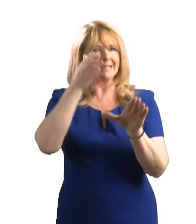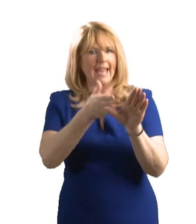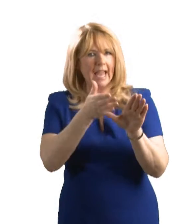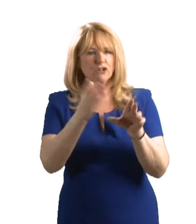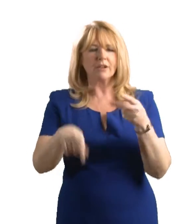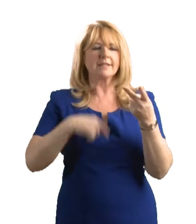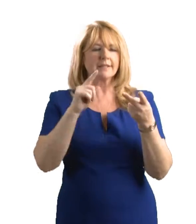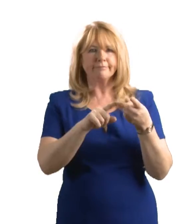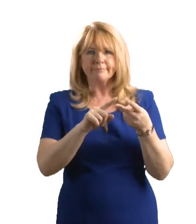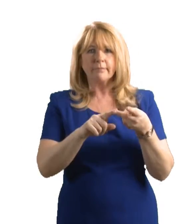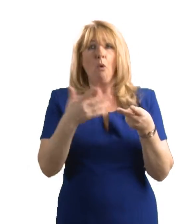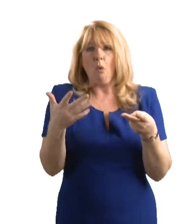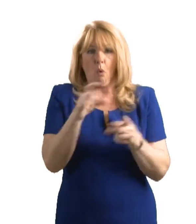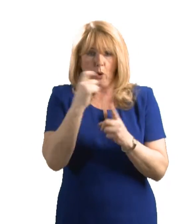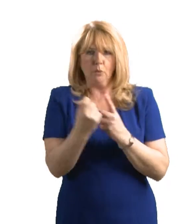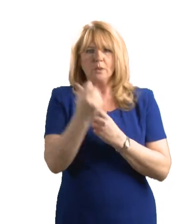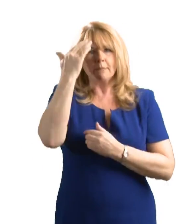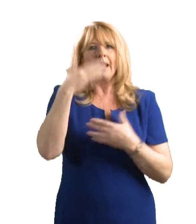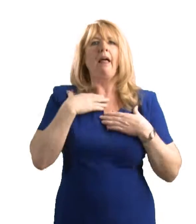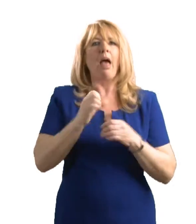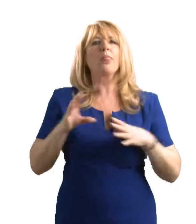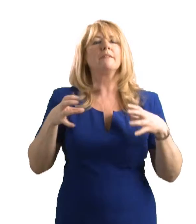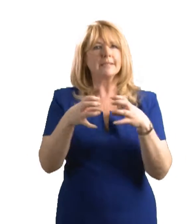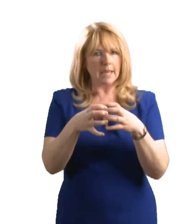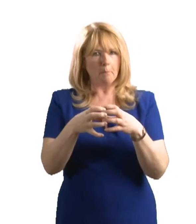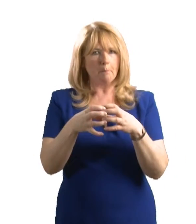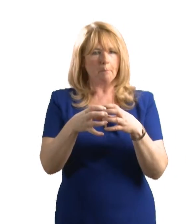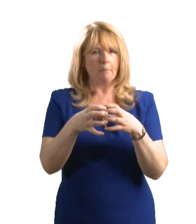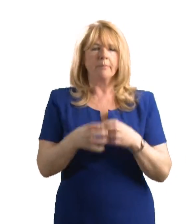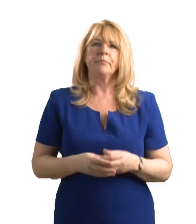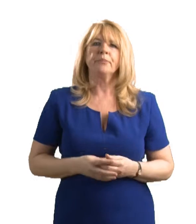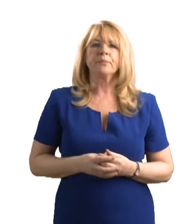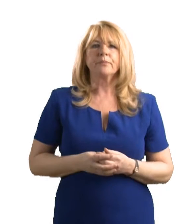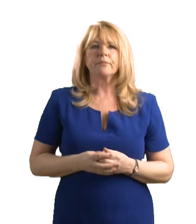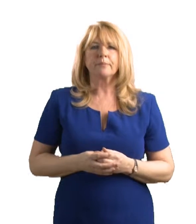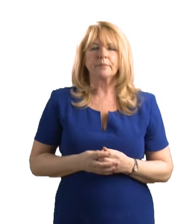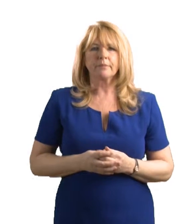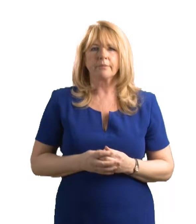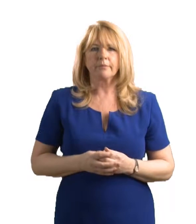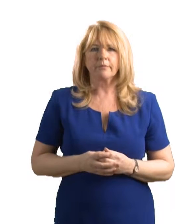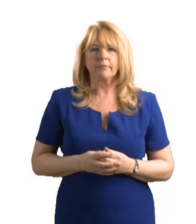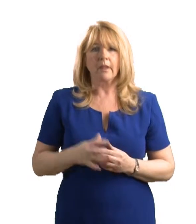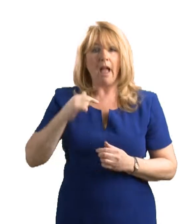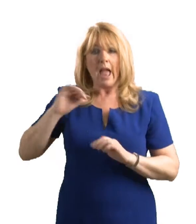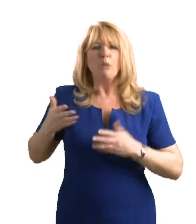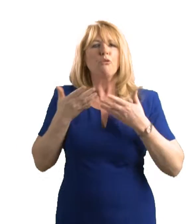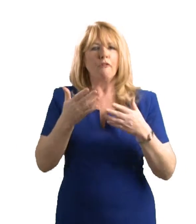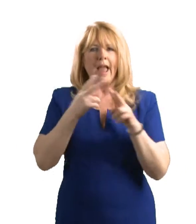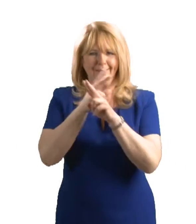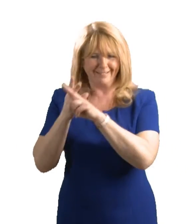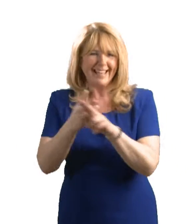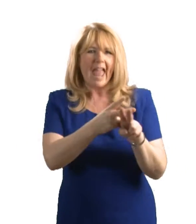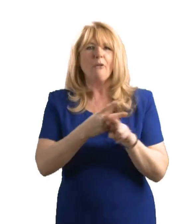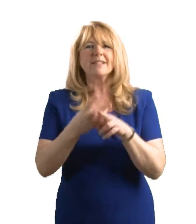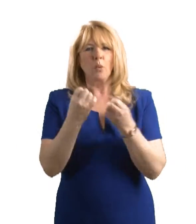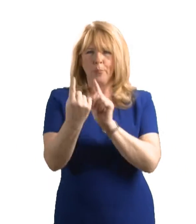I provide carers with one-to-one practical and emotional support which can include identifying services that they and the